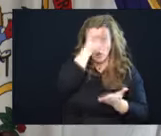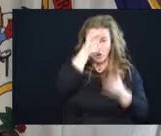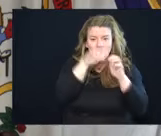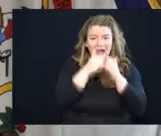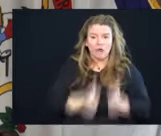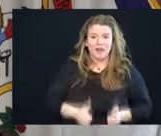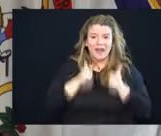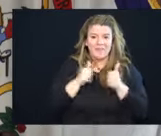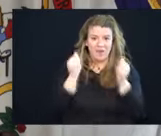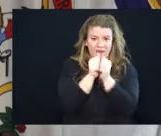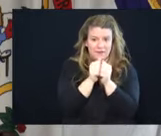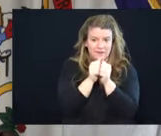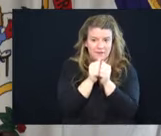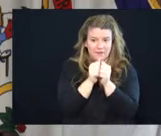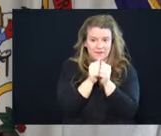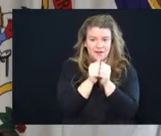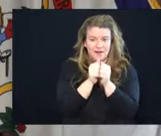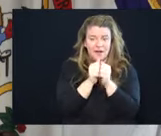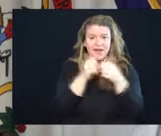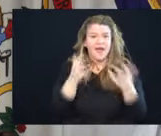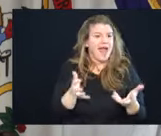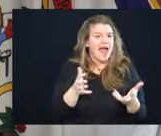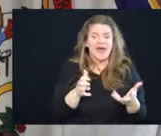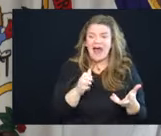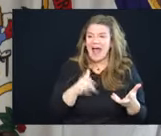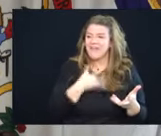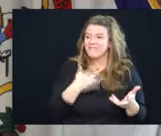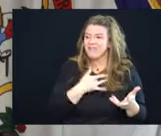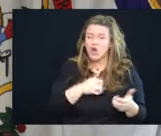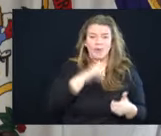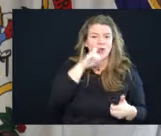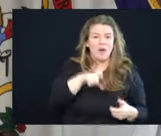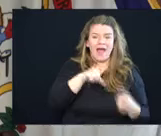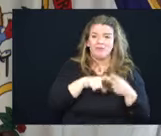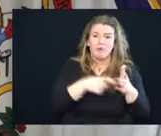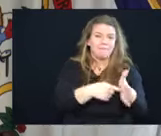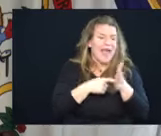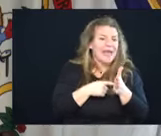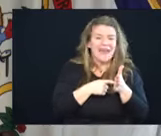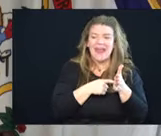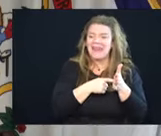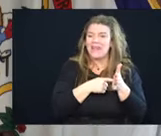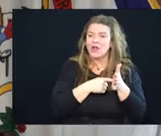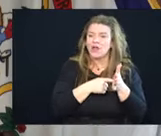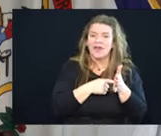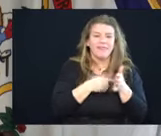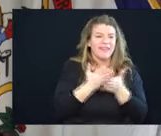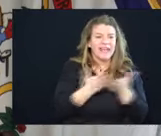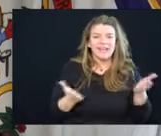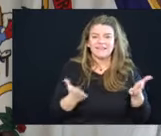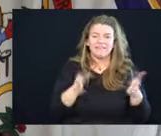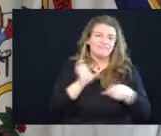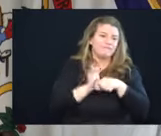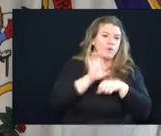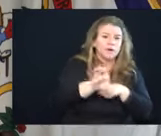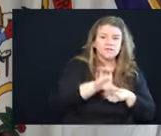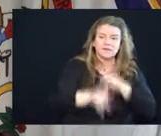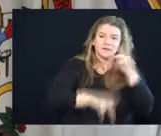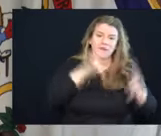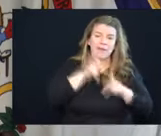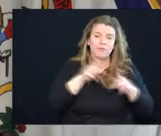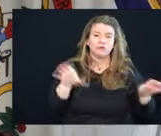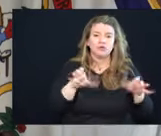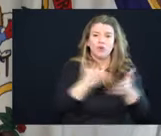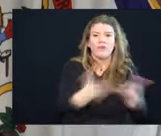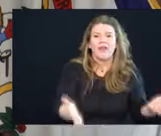And I believe that we do not need to be mandating and shoving things down people's throat and everything and making or